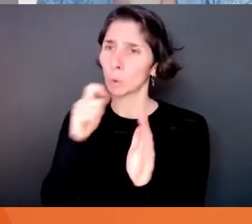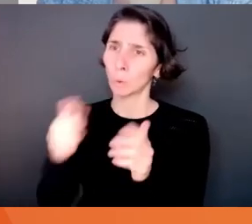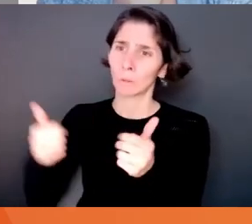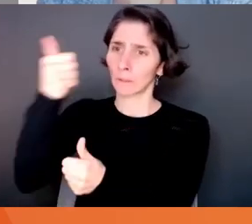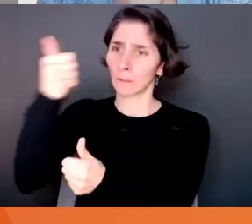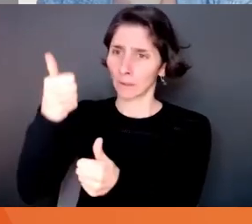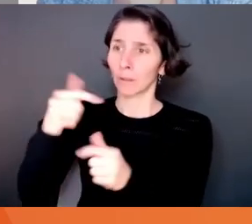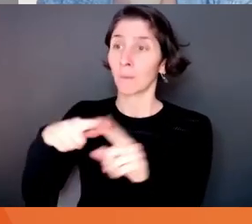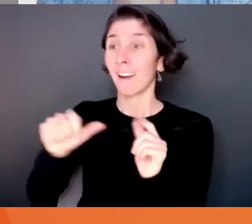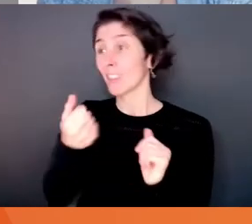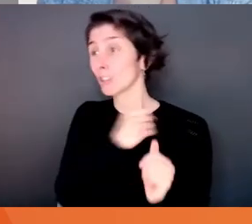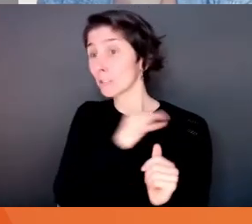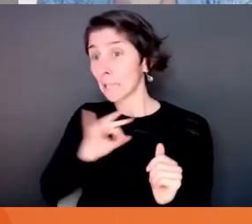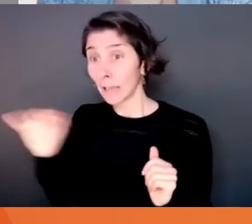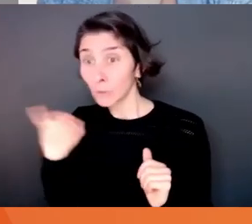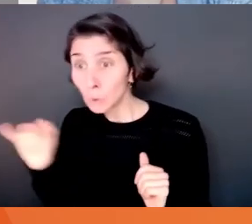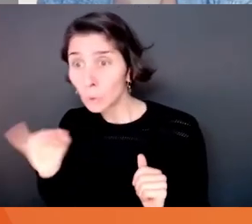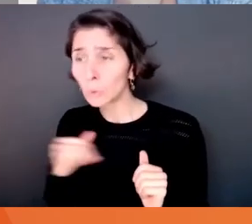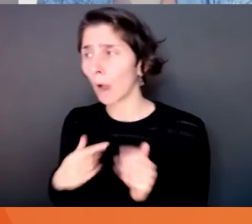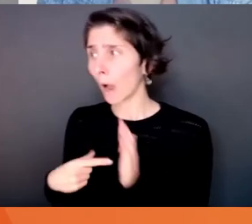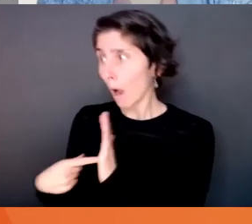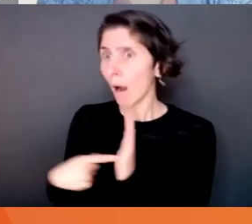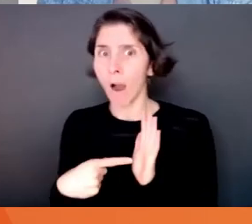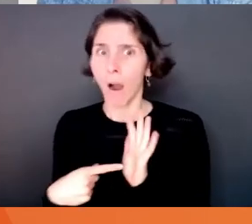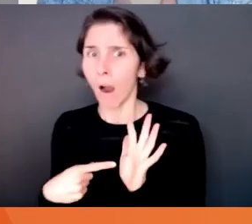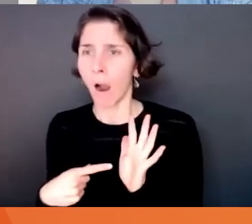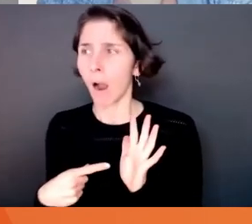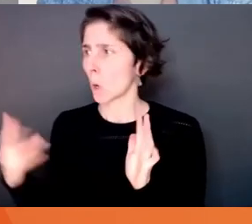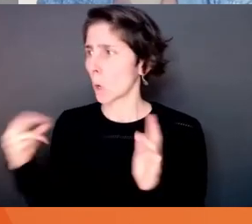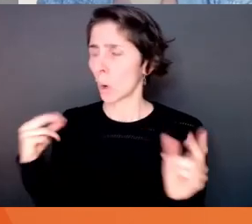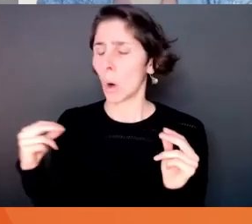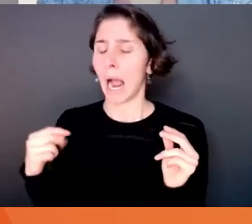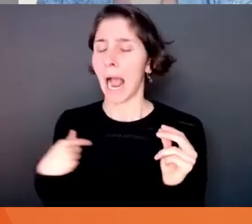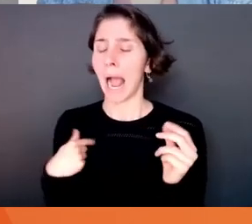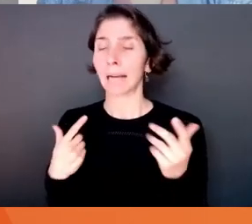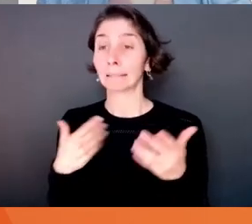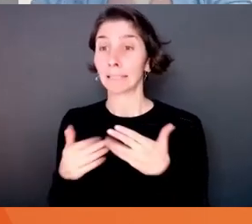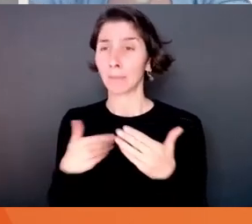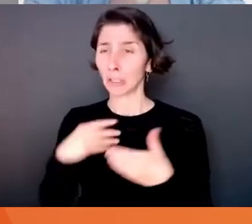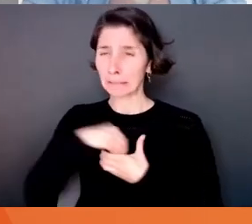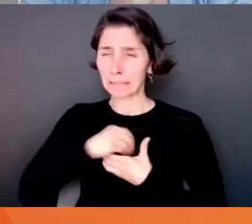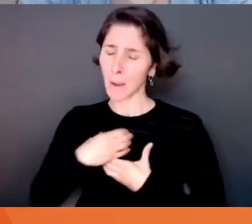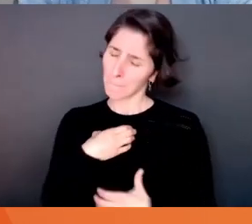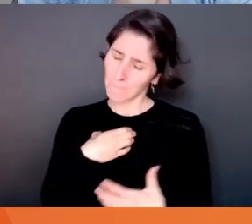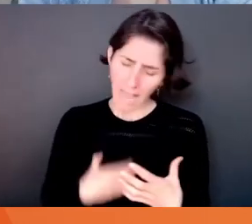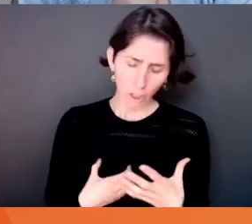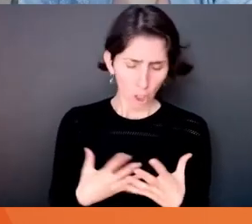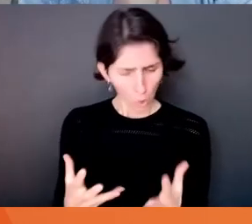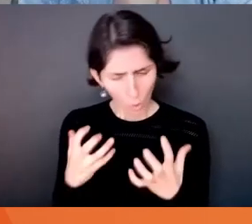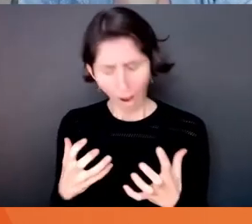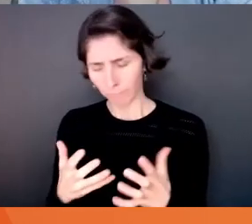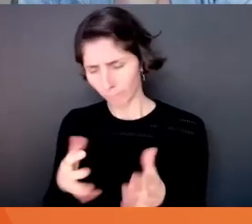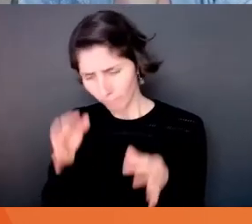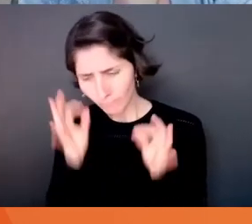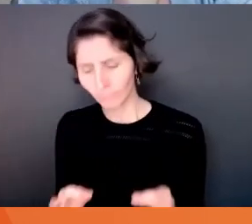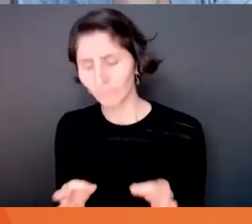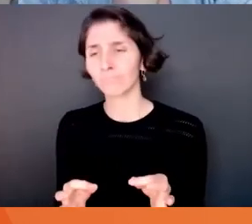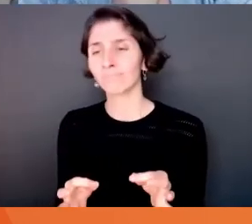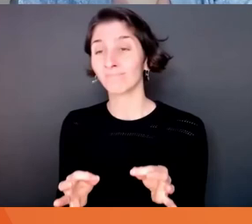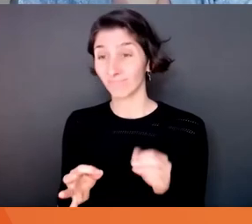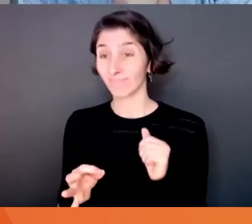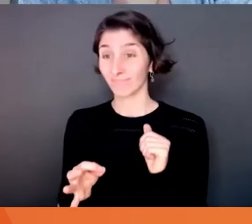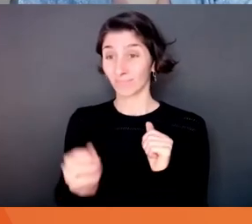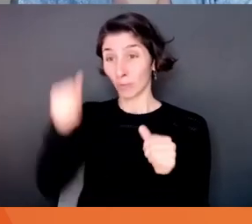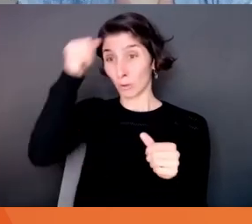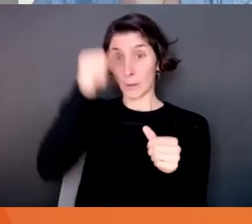no, for whatever reason and be like, I don't think so. I would be so passionate about that thing. So when we go back to the resilience as a, uh, innovator potential, uh,